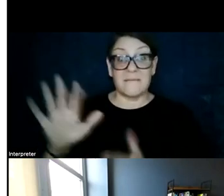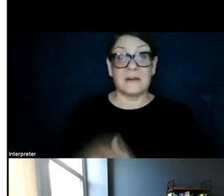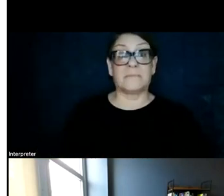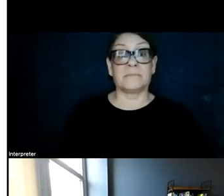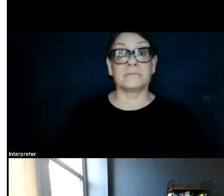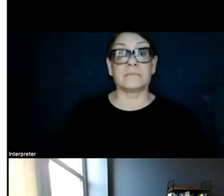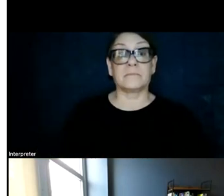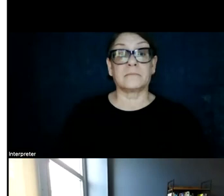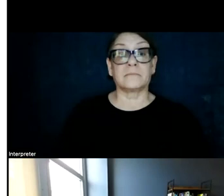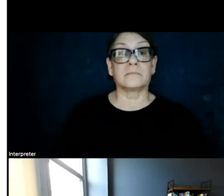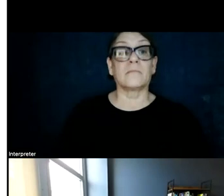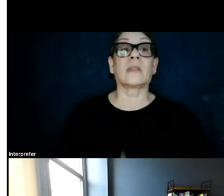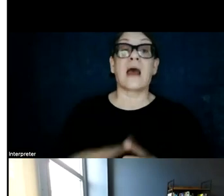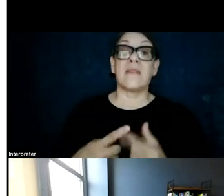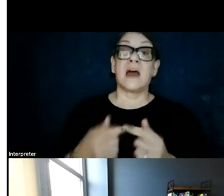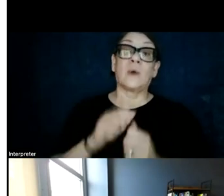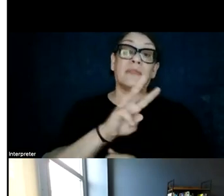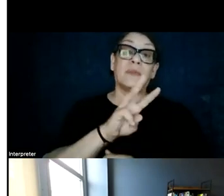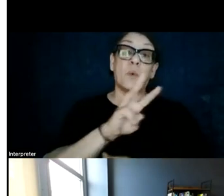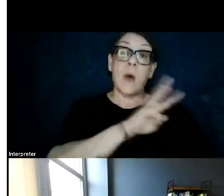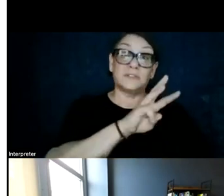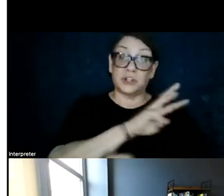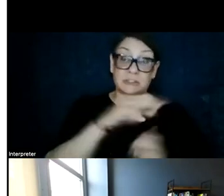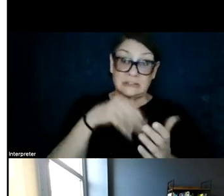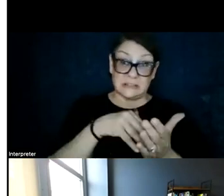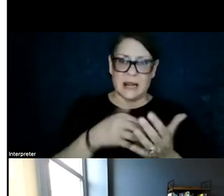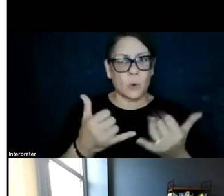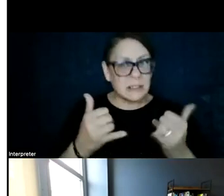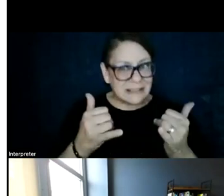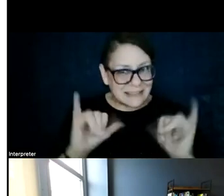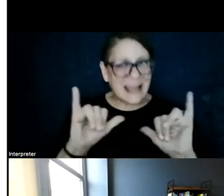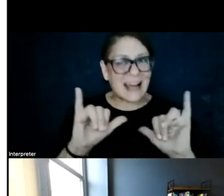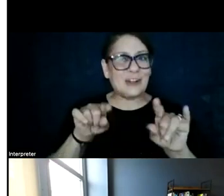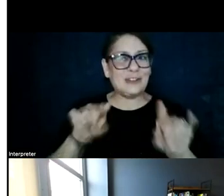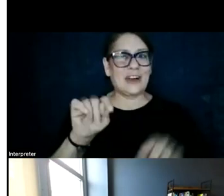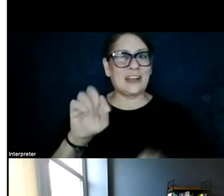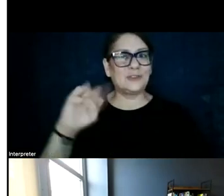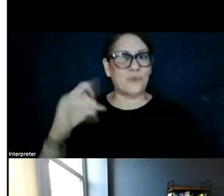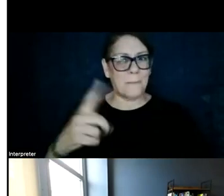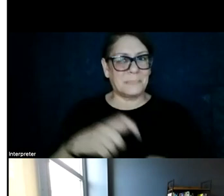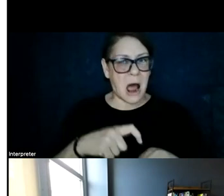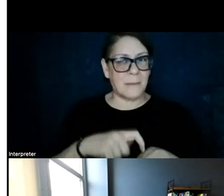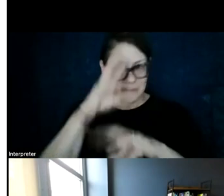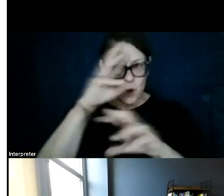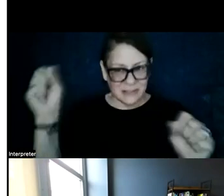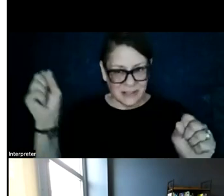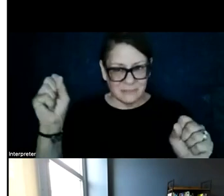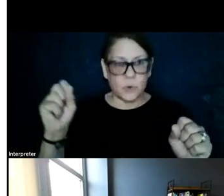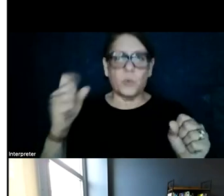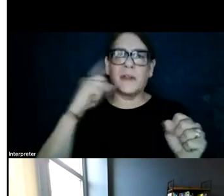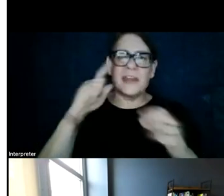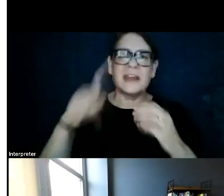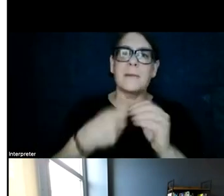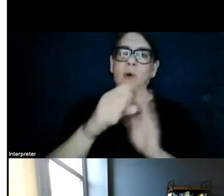And then with our Western study, we were still in the Trump administration. We were still really thinking about state-level